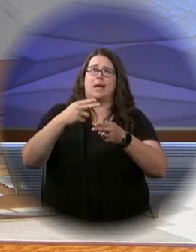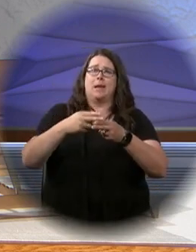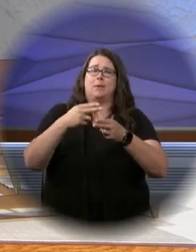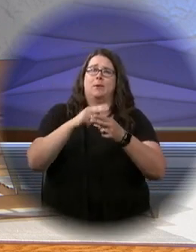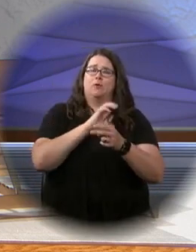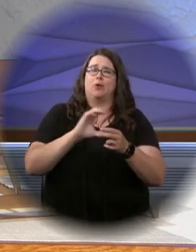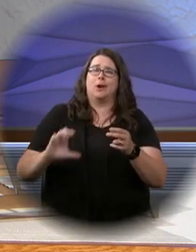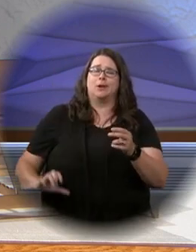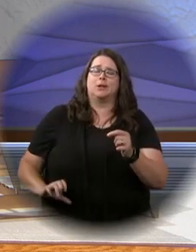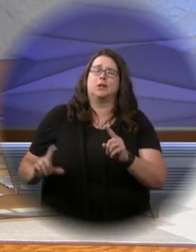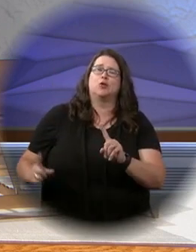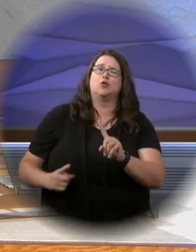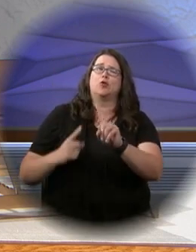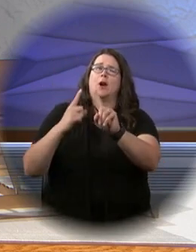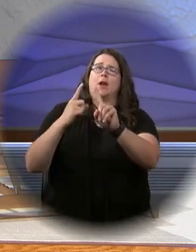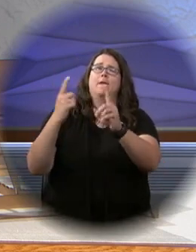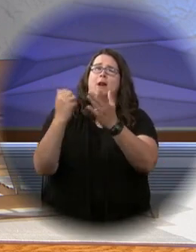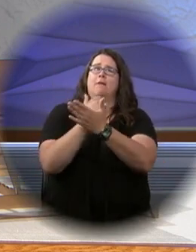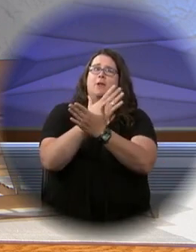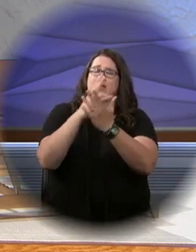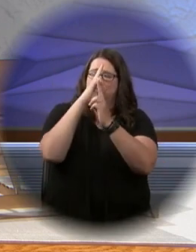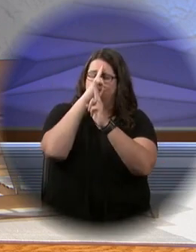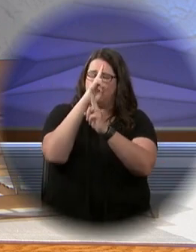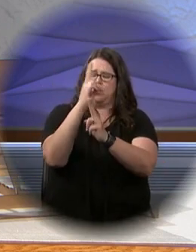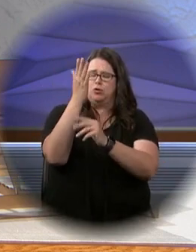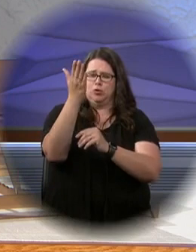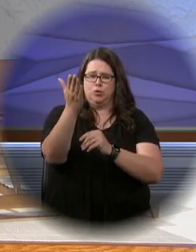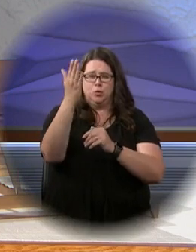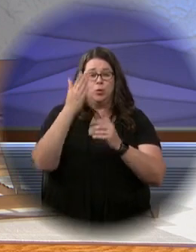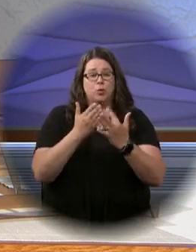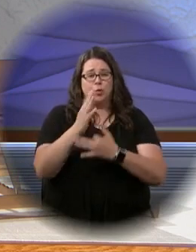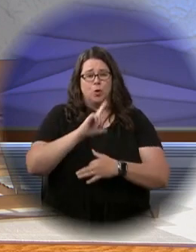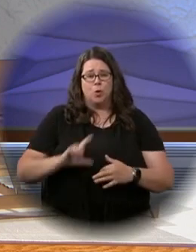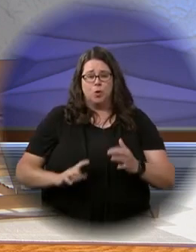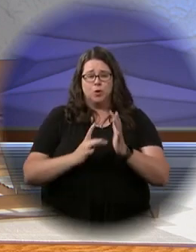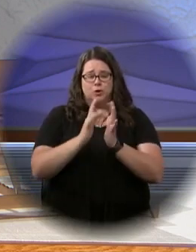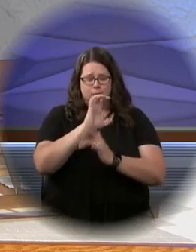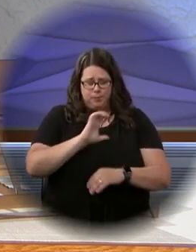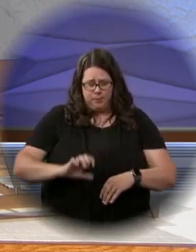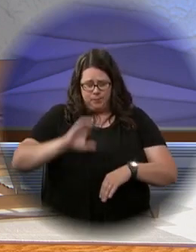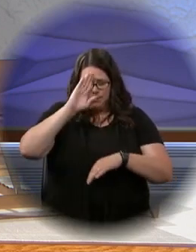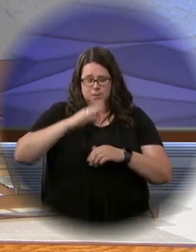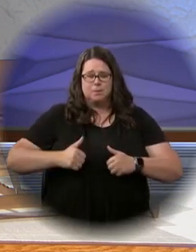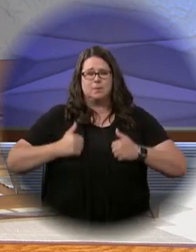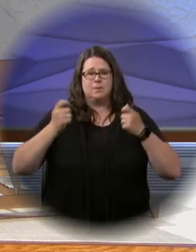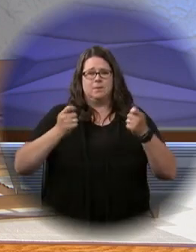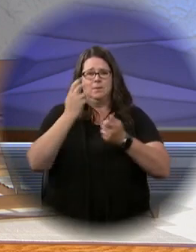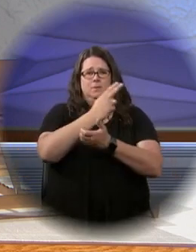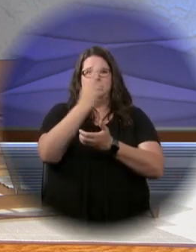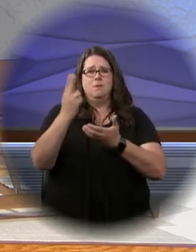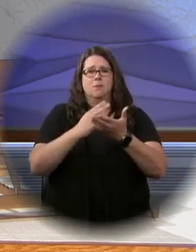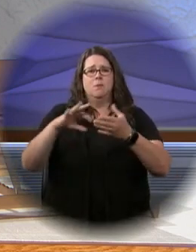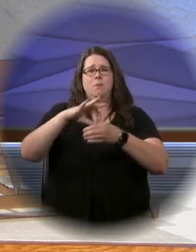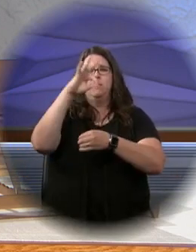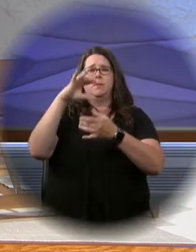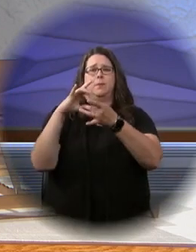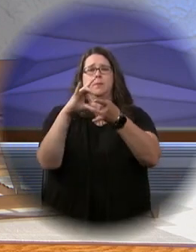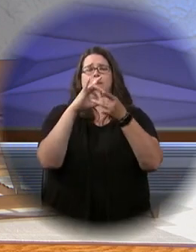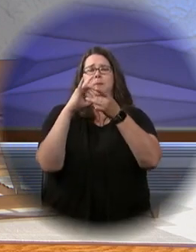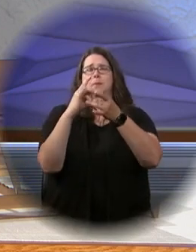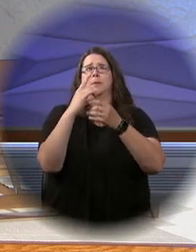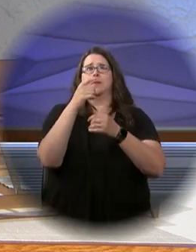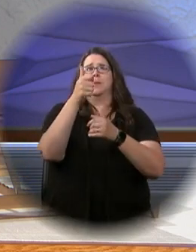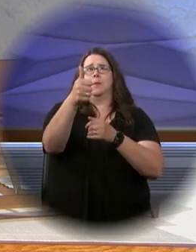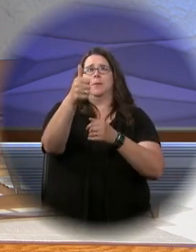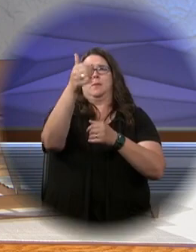and to strive after all that does it honor. Through our Lord Jesus Christ, your Son, who lives and reigns with you in the unity of the Holy